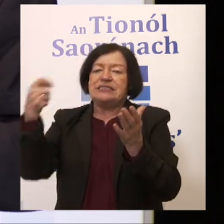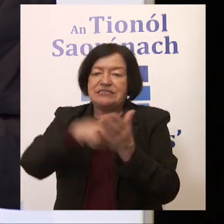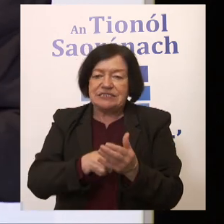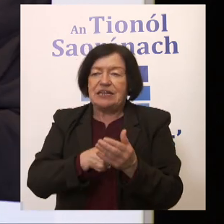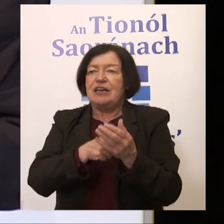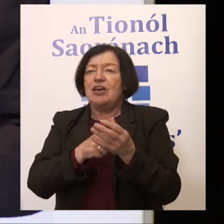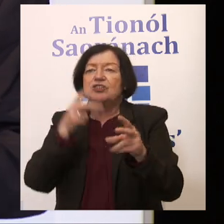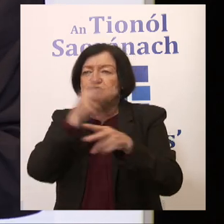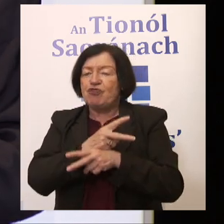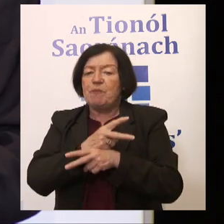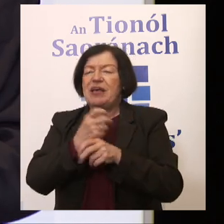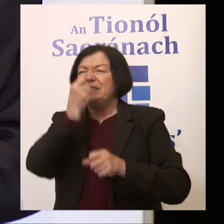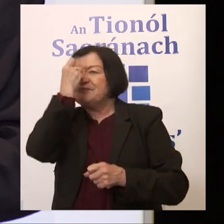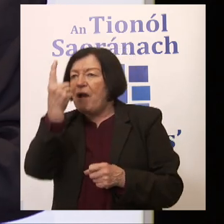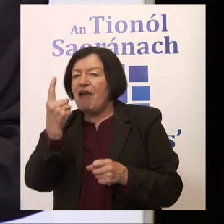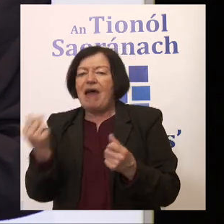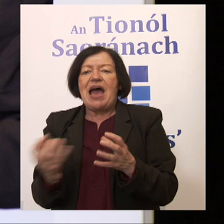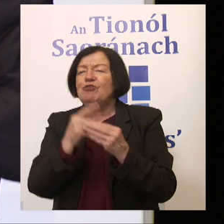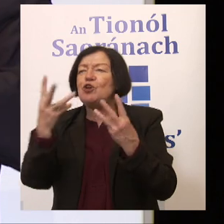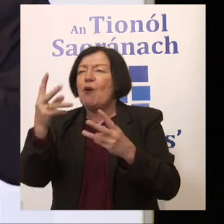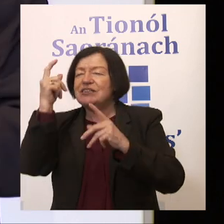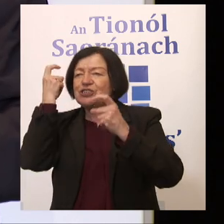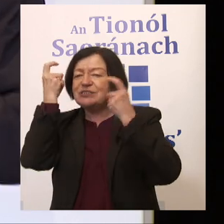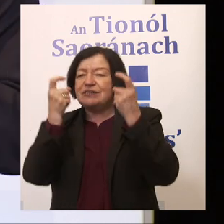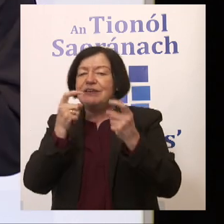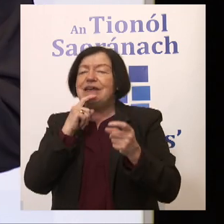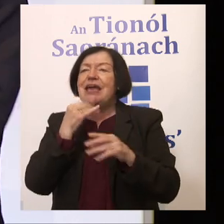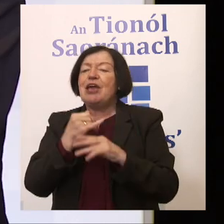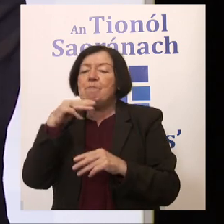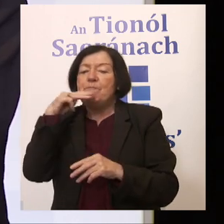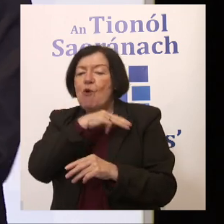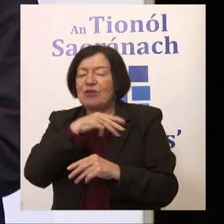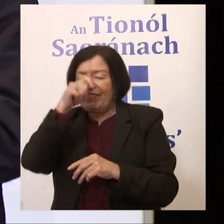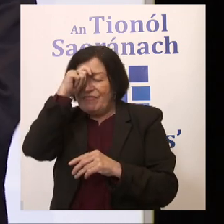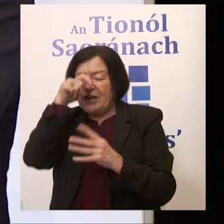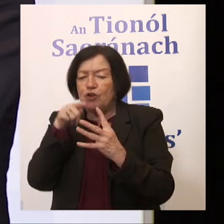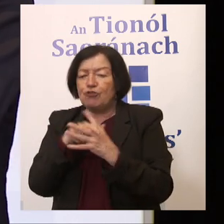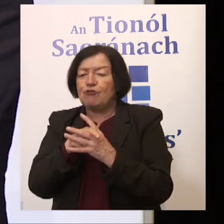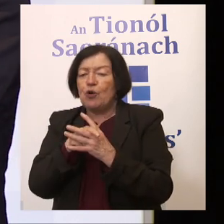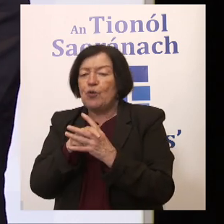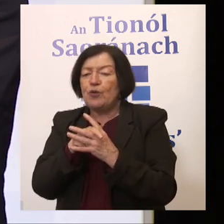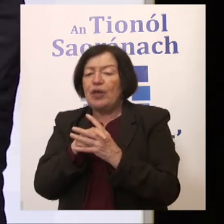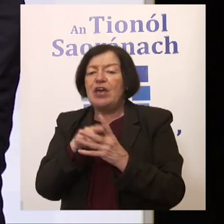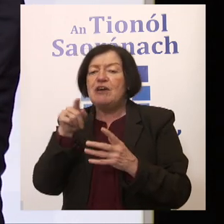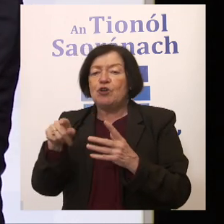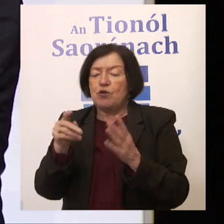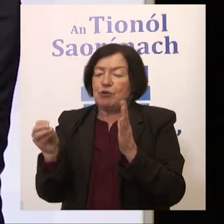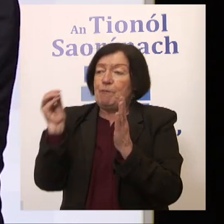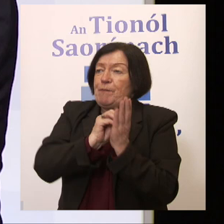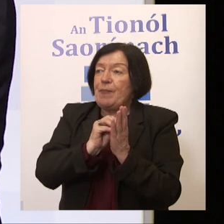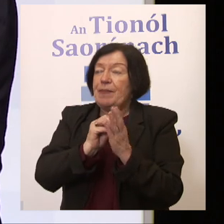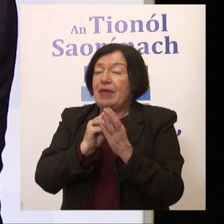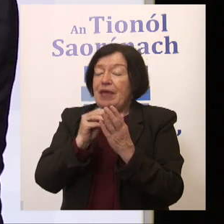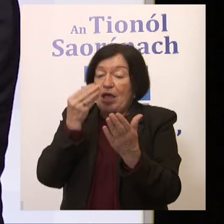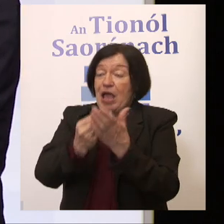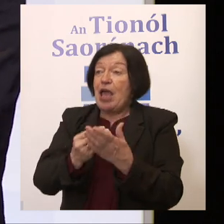inspire, anything you want to think of in that way. But it is important to think through, well, if you're going to insert a mayor